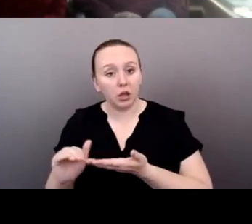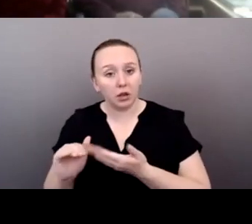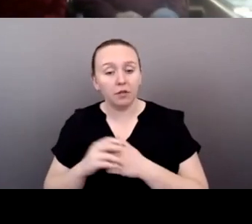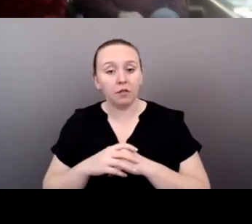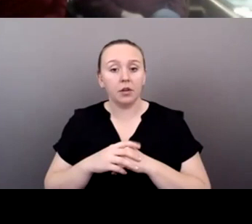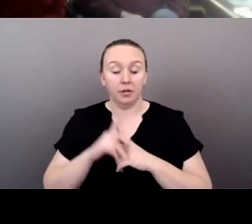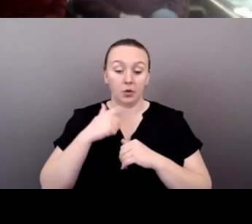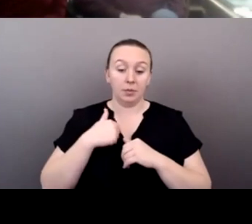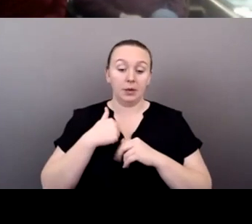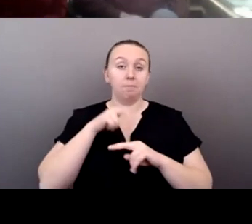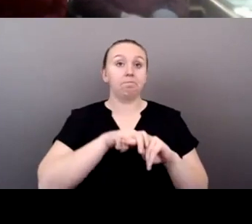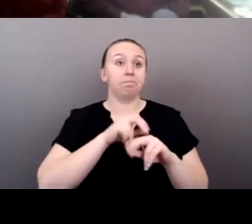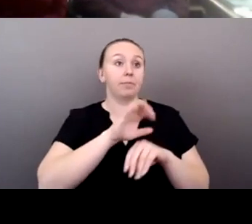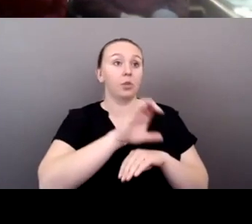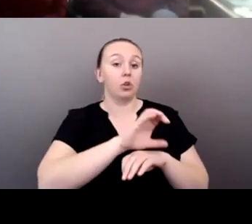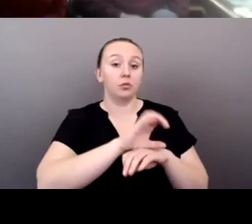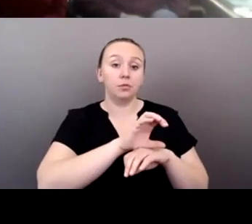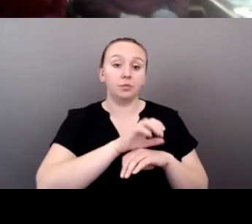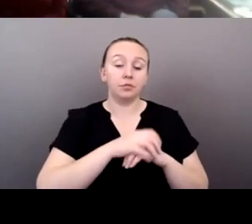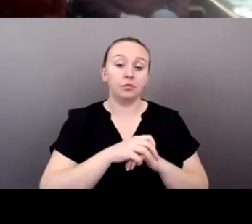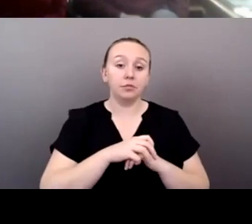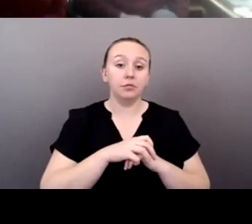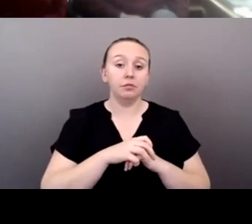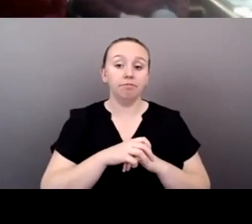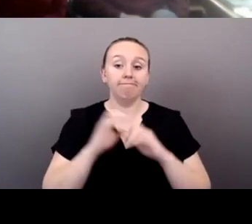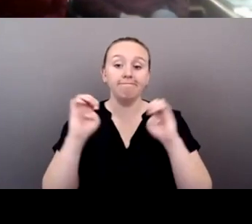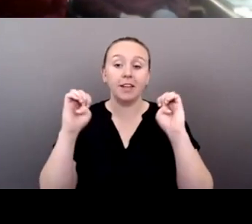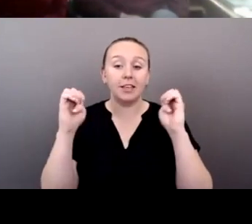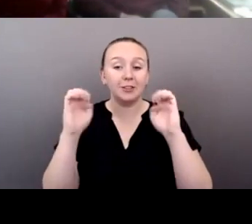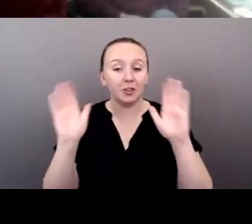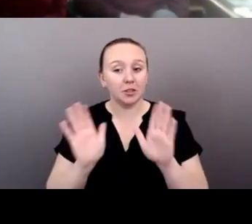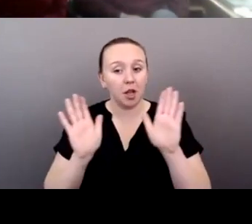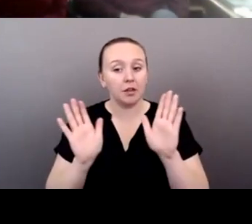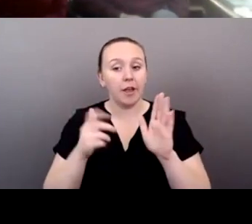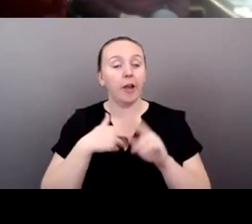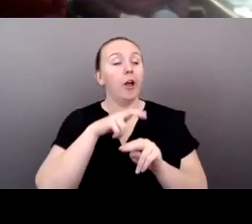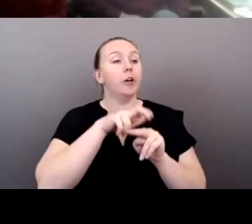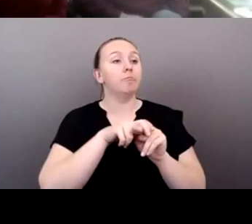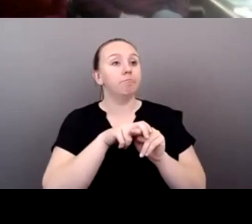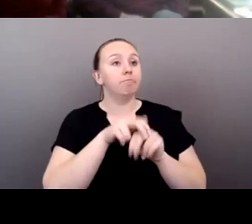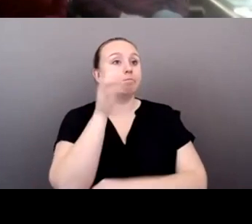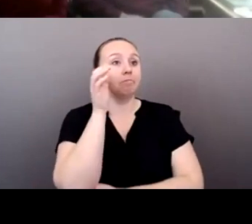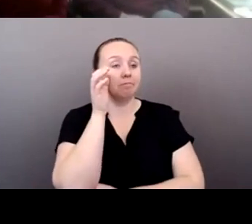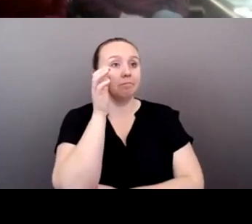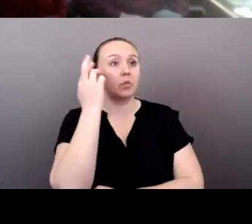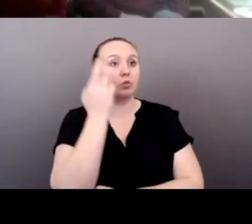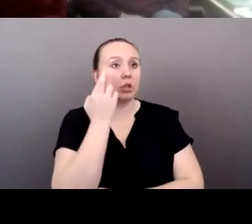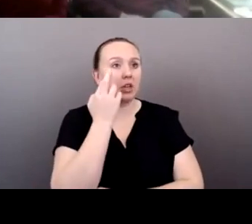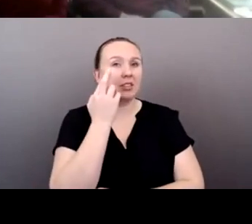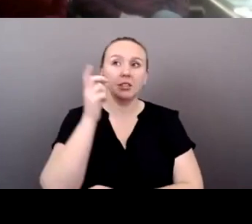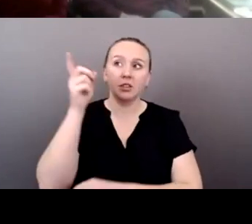sitting in church Easter Sunday and realizing that our creator had, um,